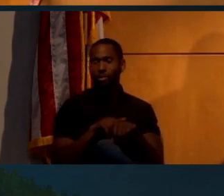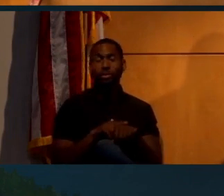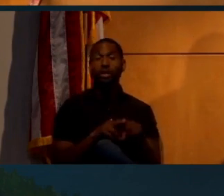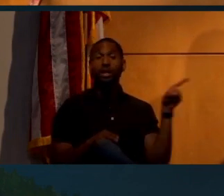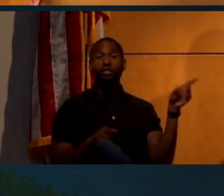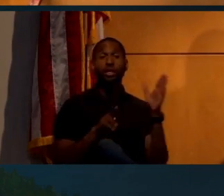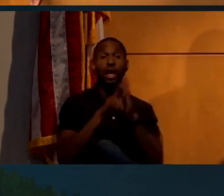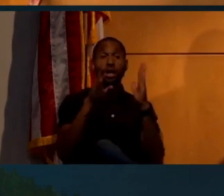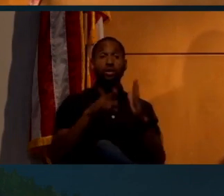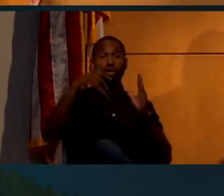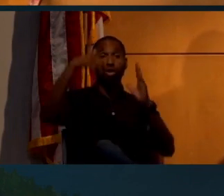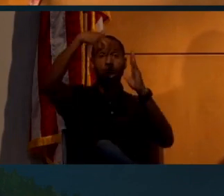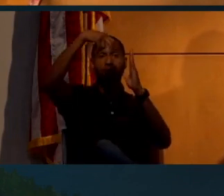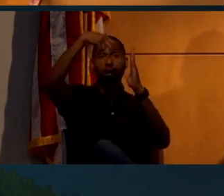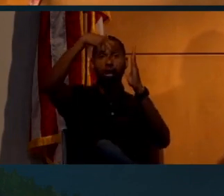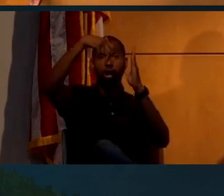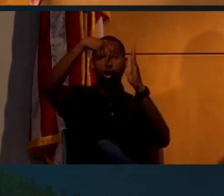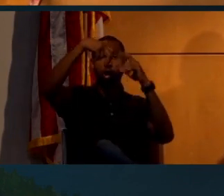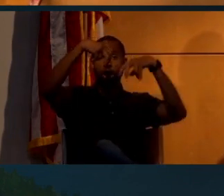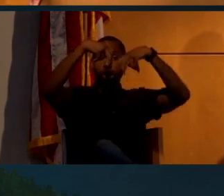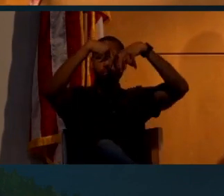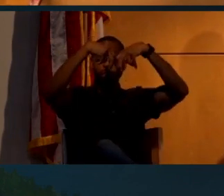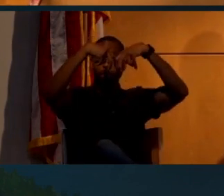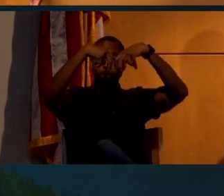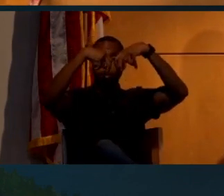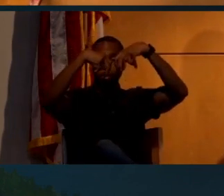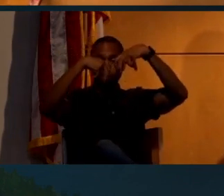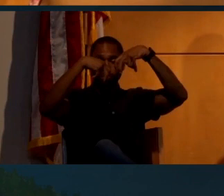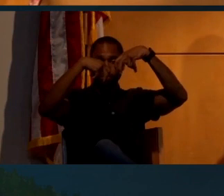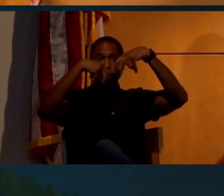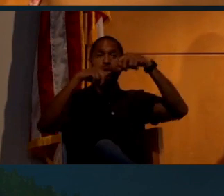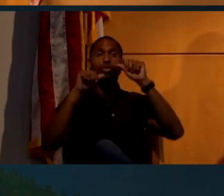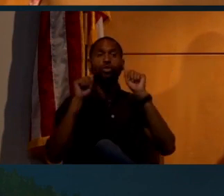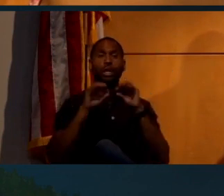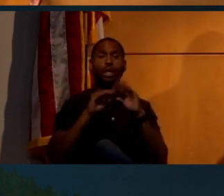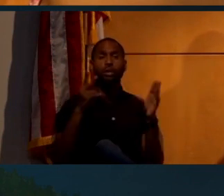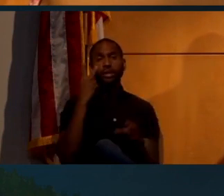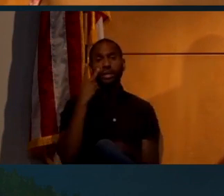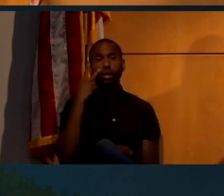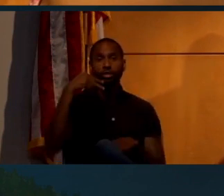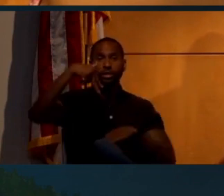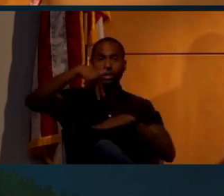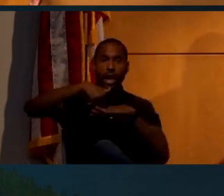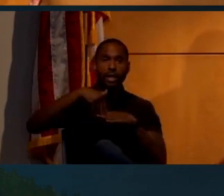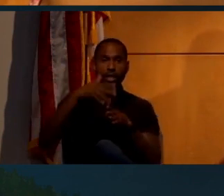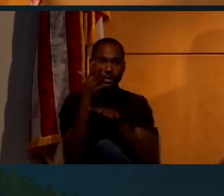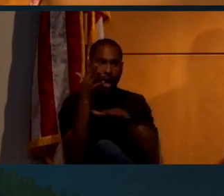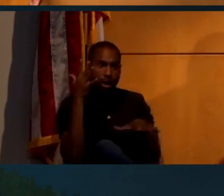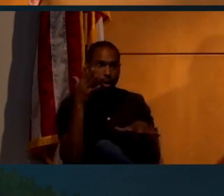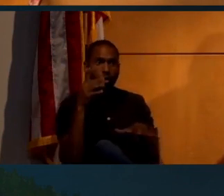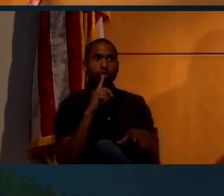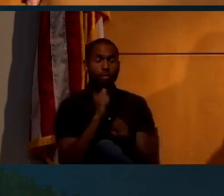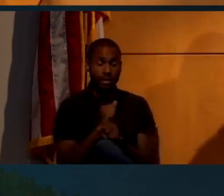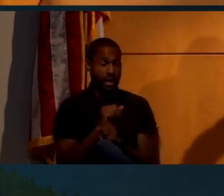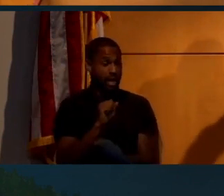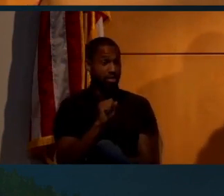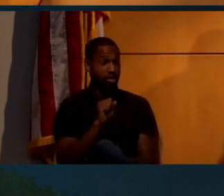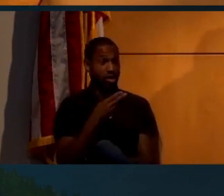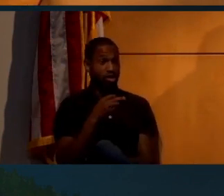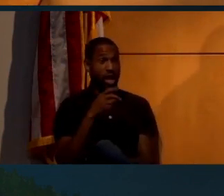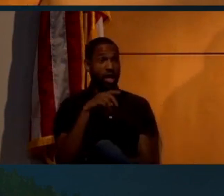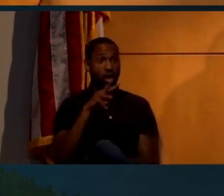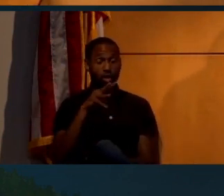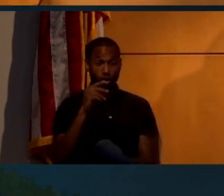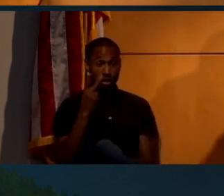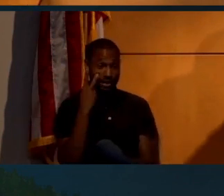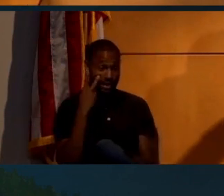astronauts are climbing down the ladder from the lunar lander. And you can clearly see they're standing in the shadow. And the shadow on the ground,